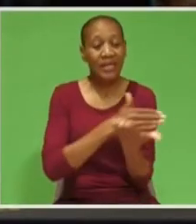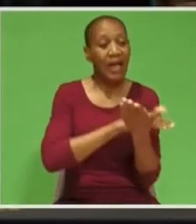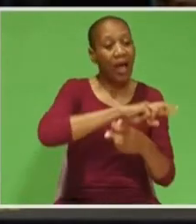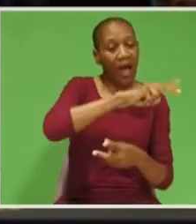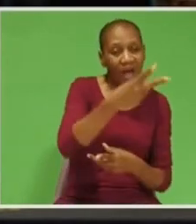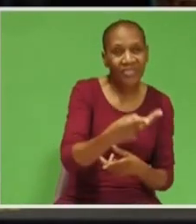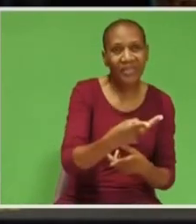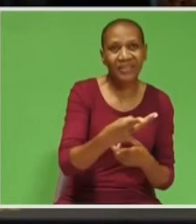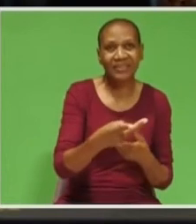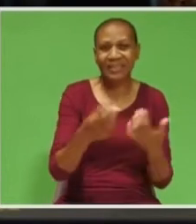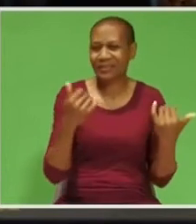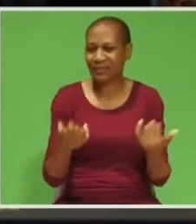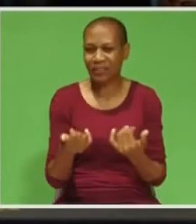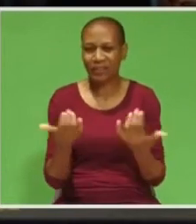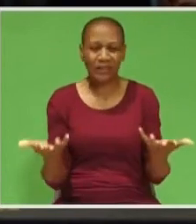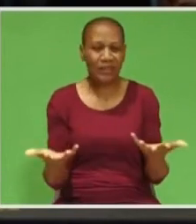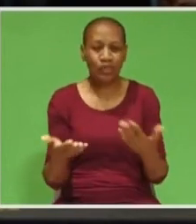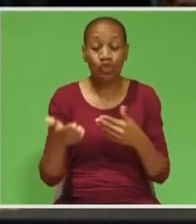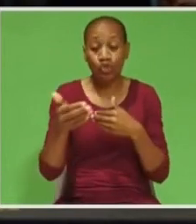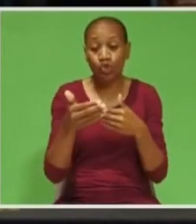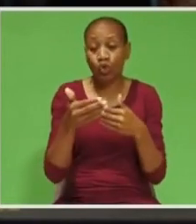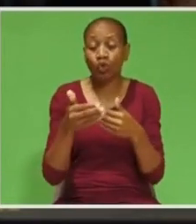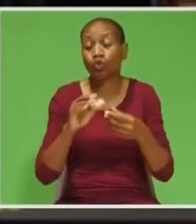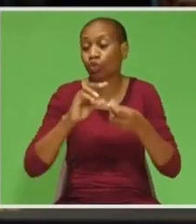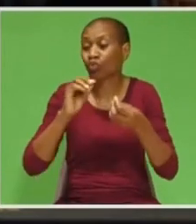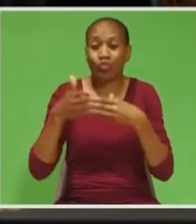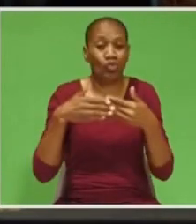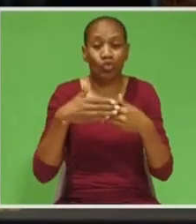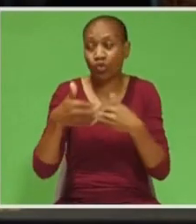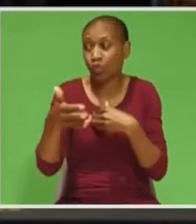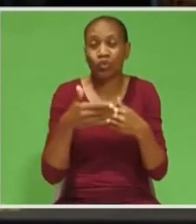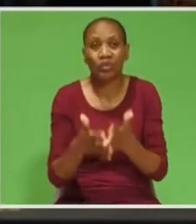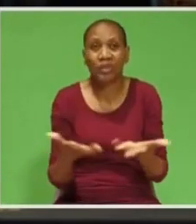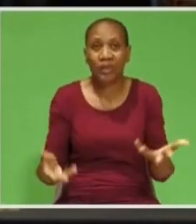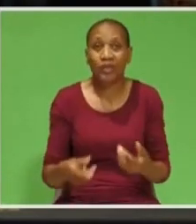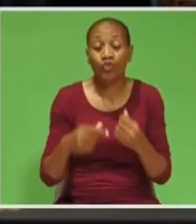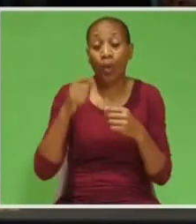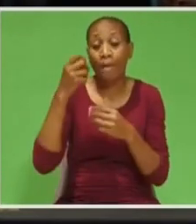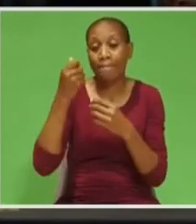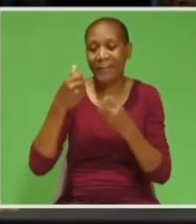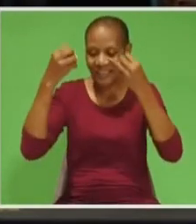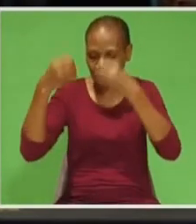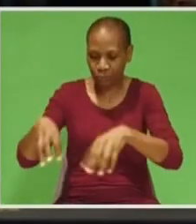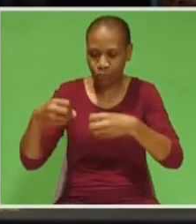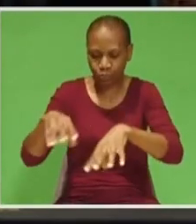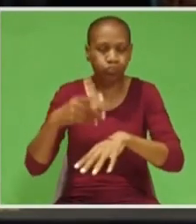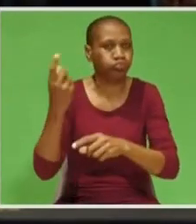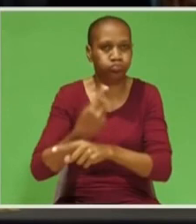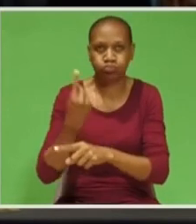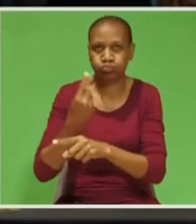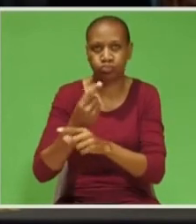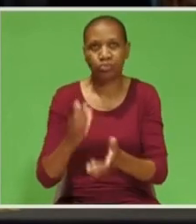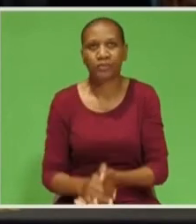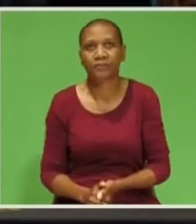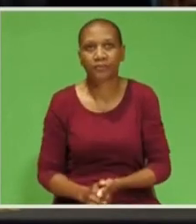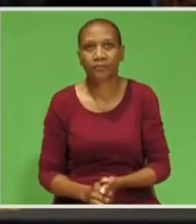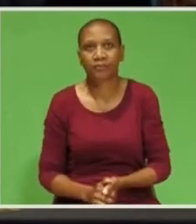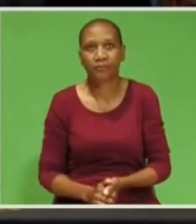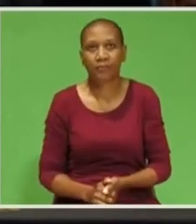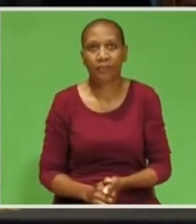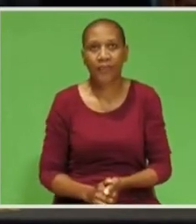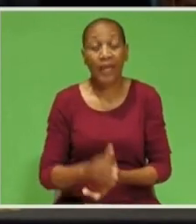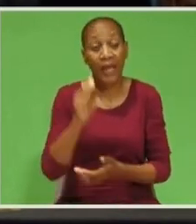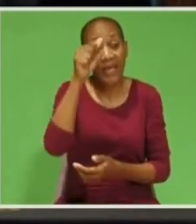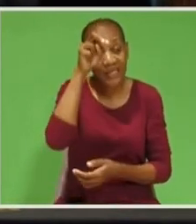are a shadow of their former glory, costing a taxpayer a fortune. The failed ANC